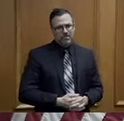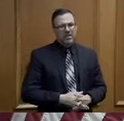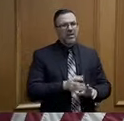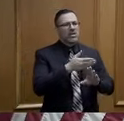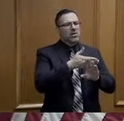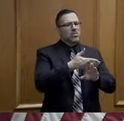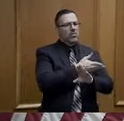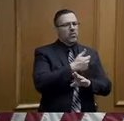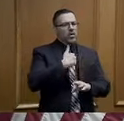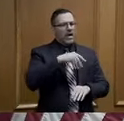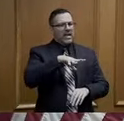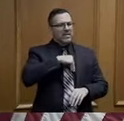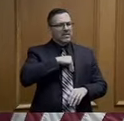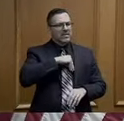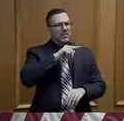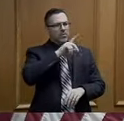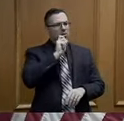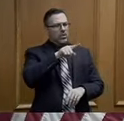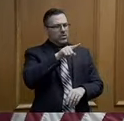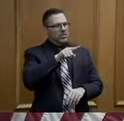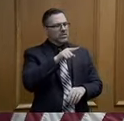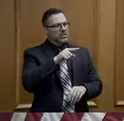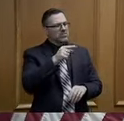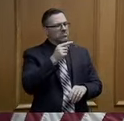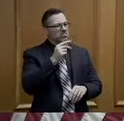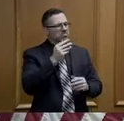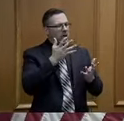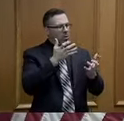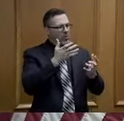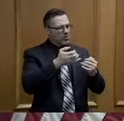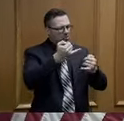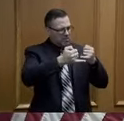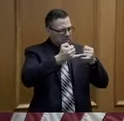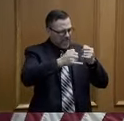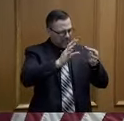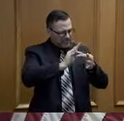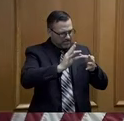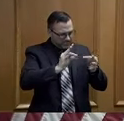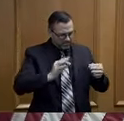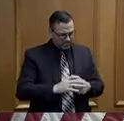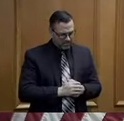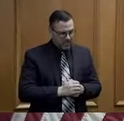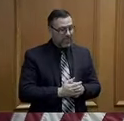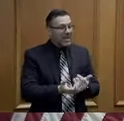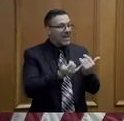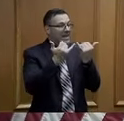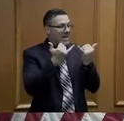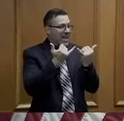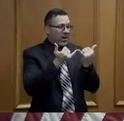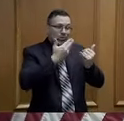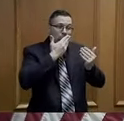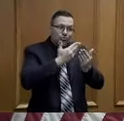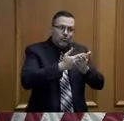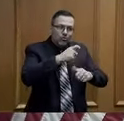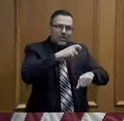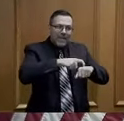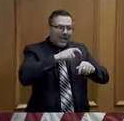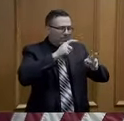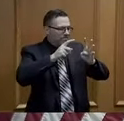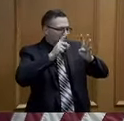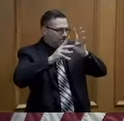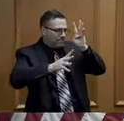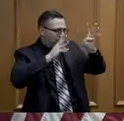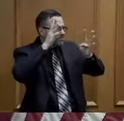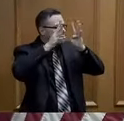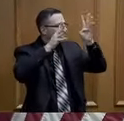questions, I will close just by saying this is a time for innovation and there is no one better